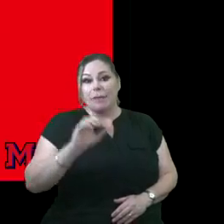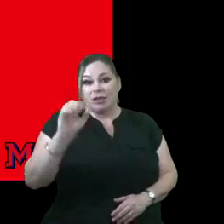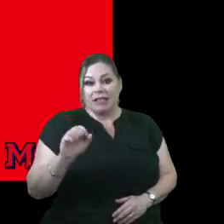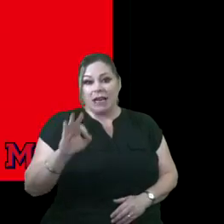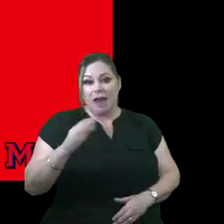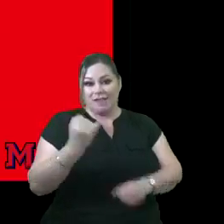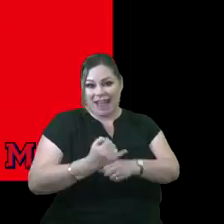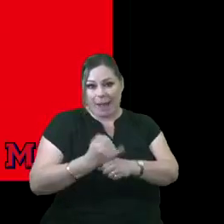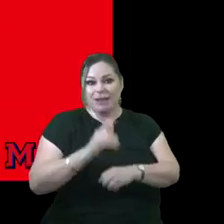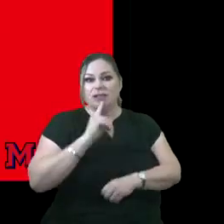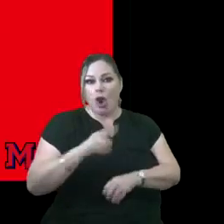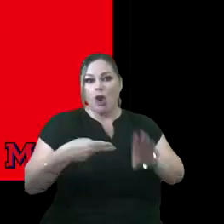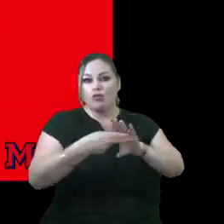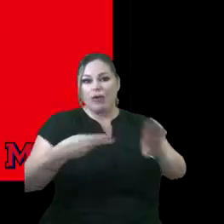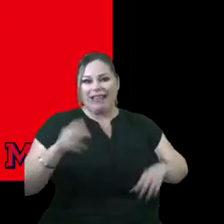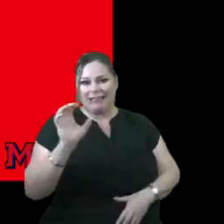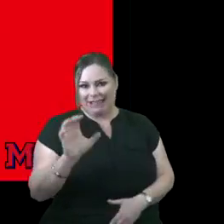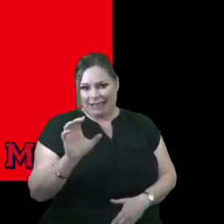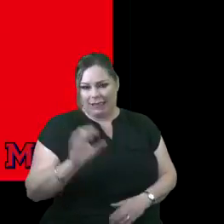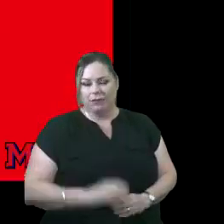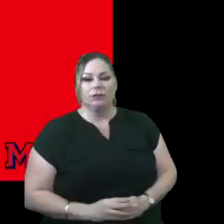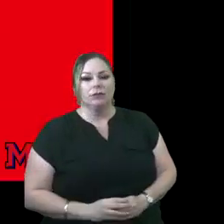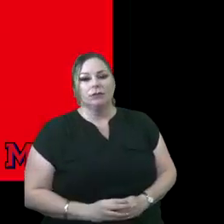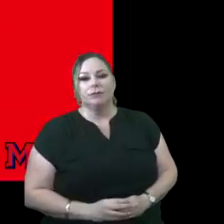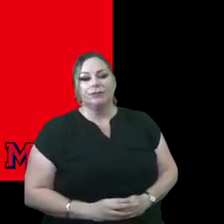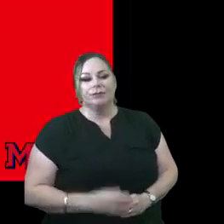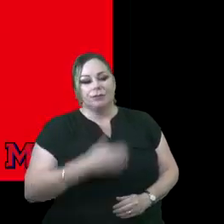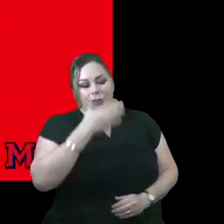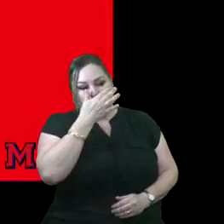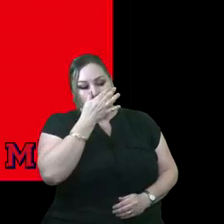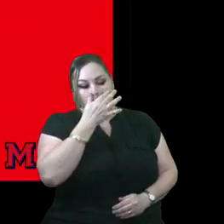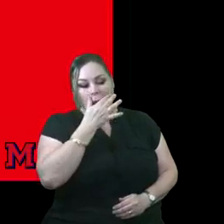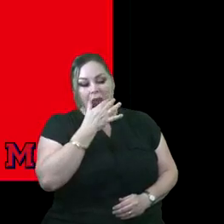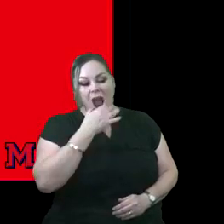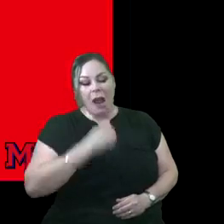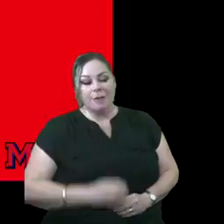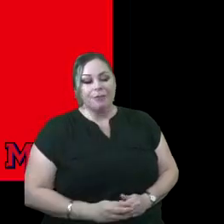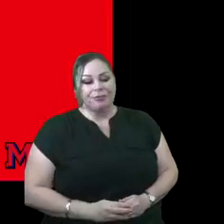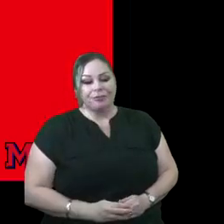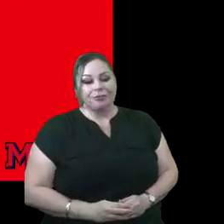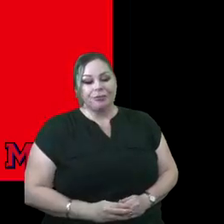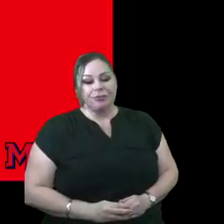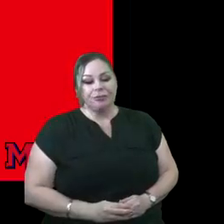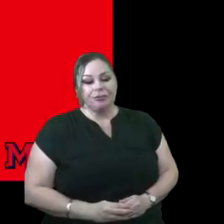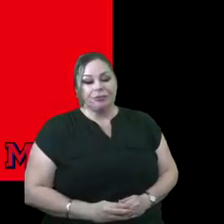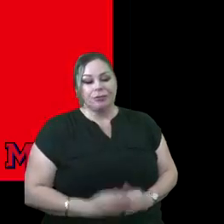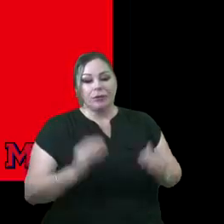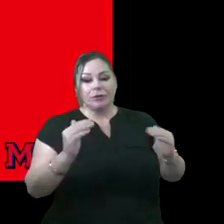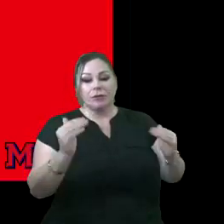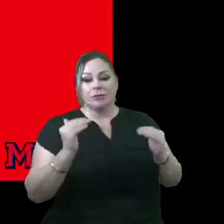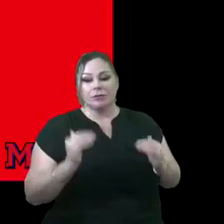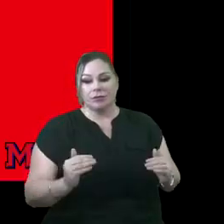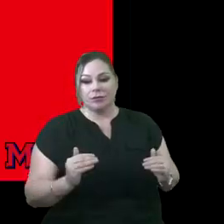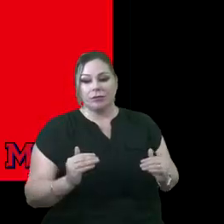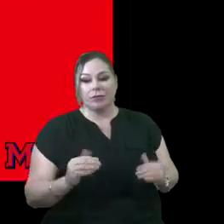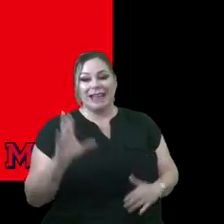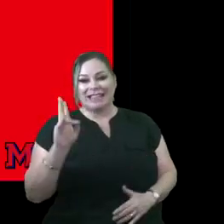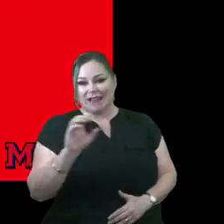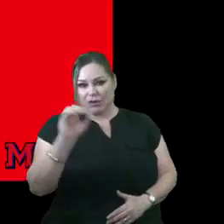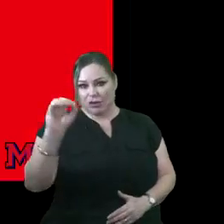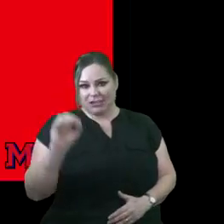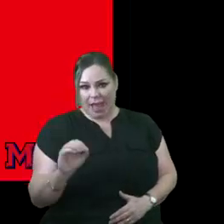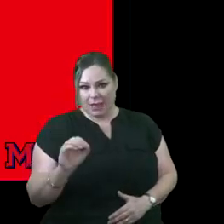campuses are rated C and we have the next level. We which is 7%